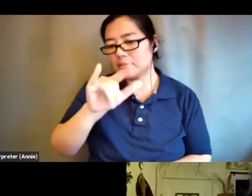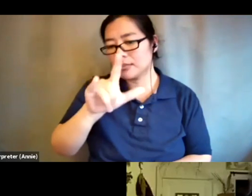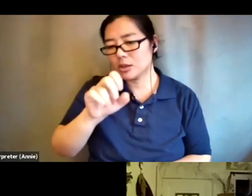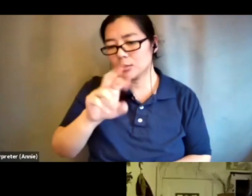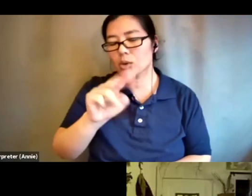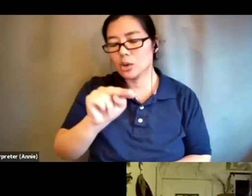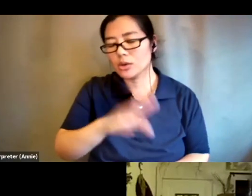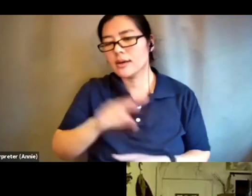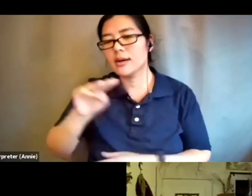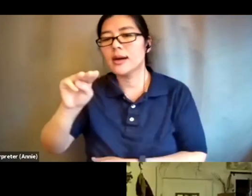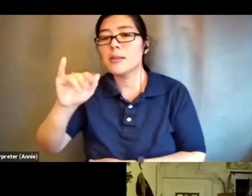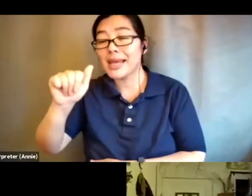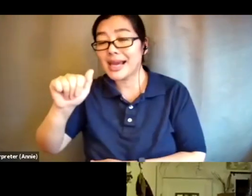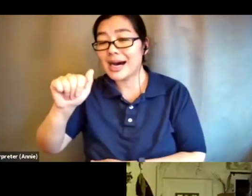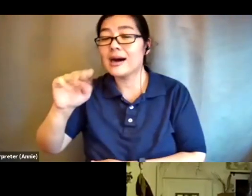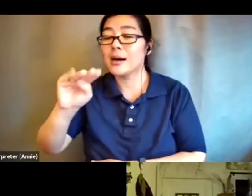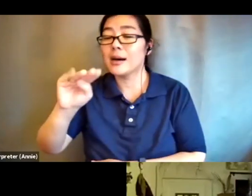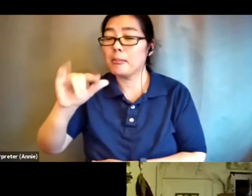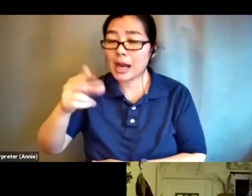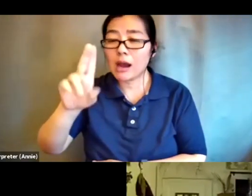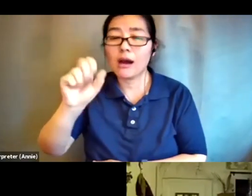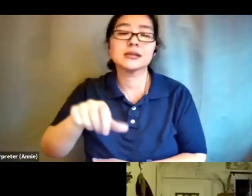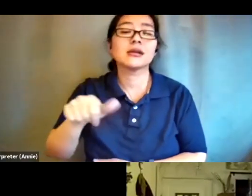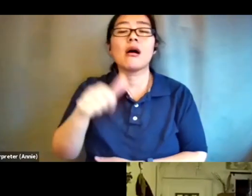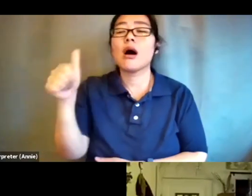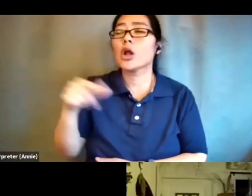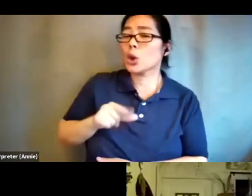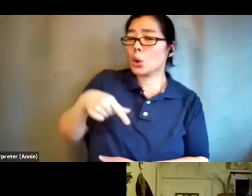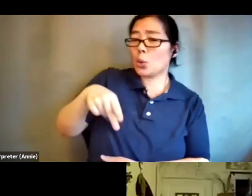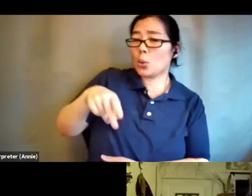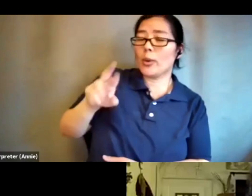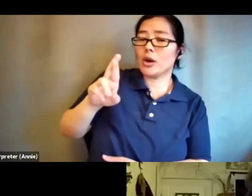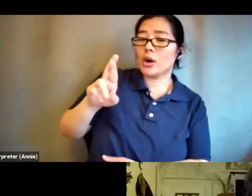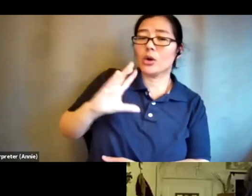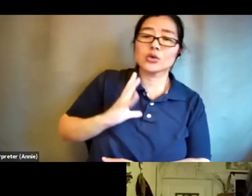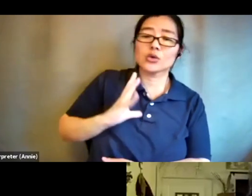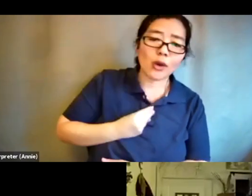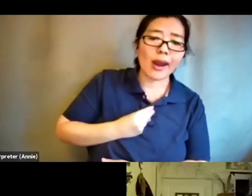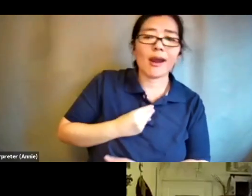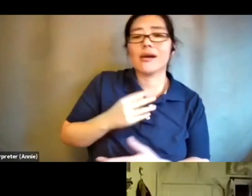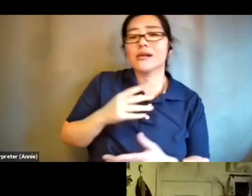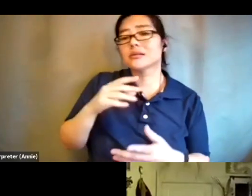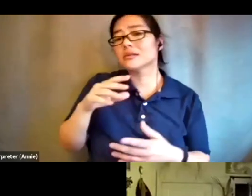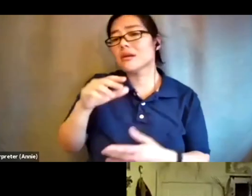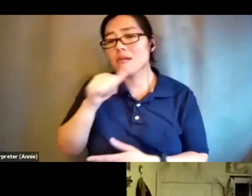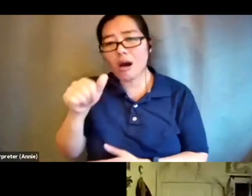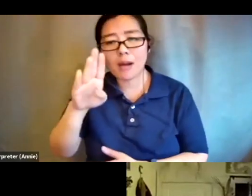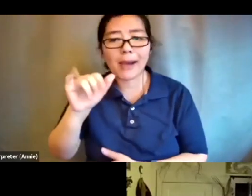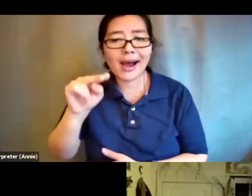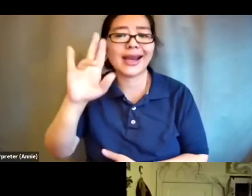queer and trans and non-binary disabled people and disabled people of color and the